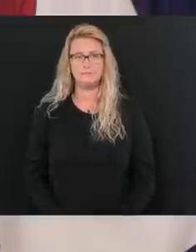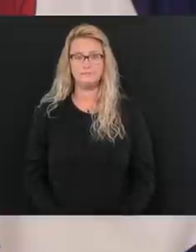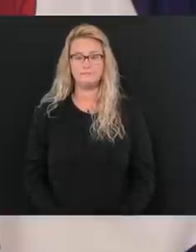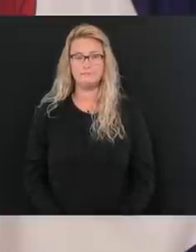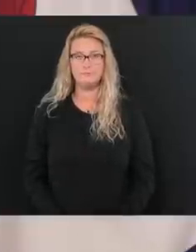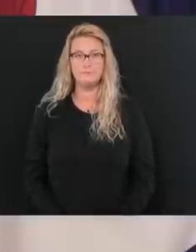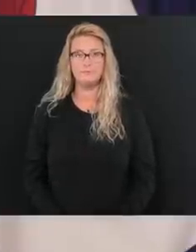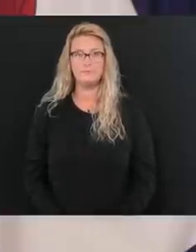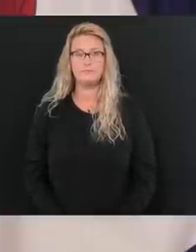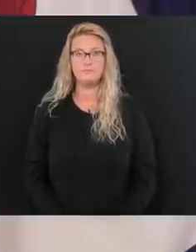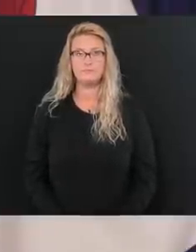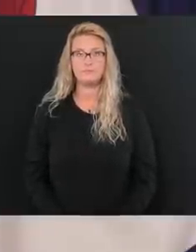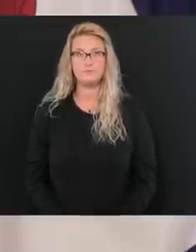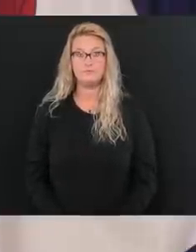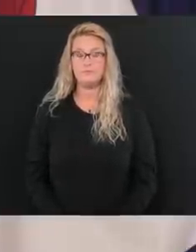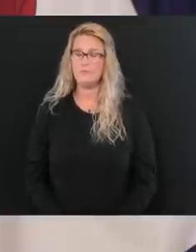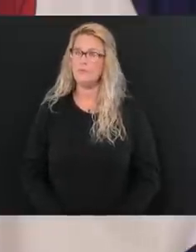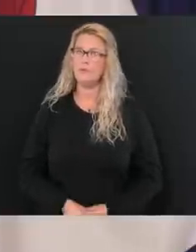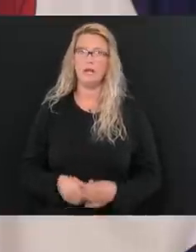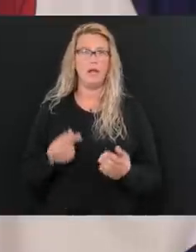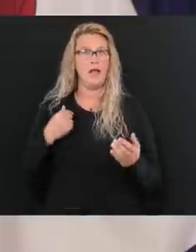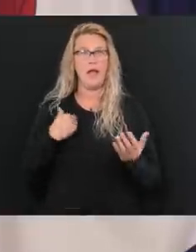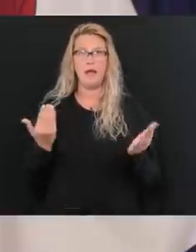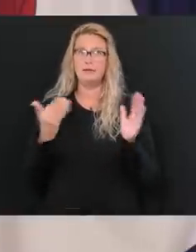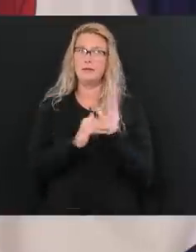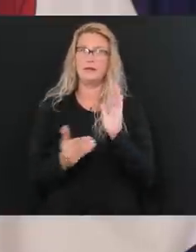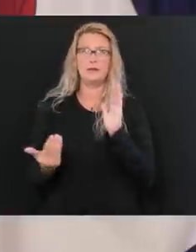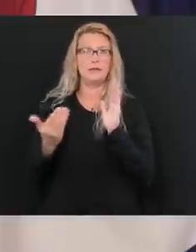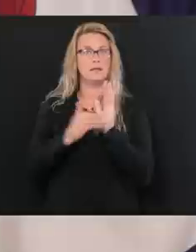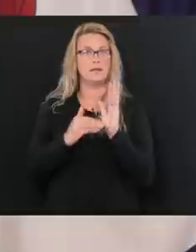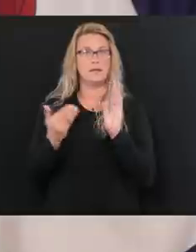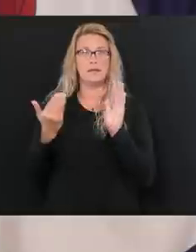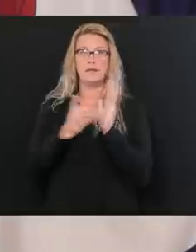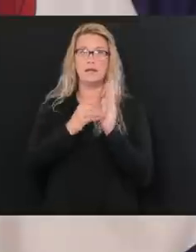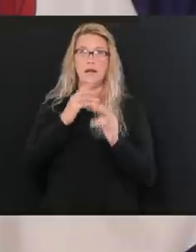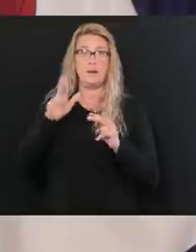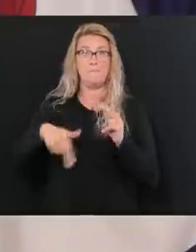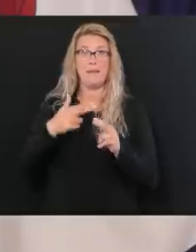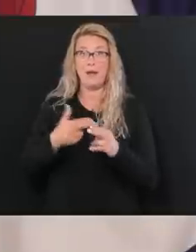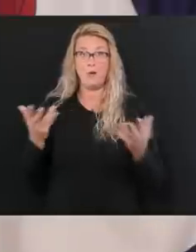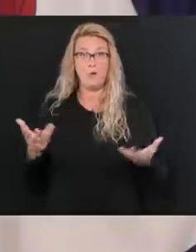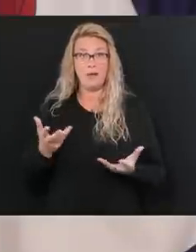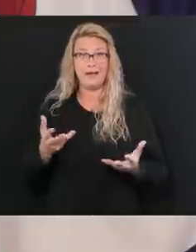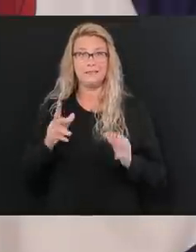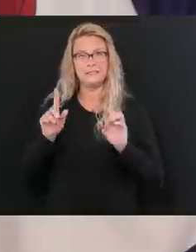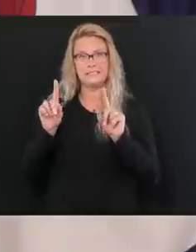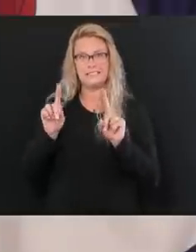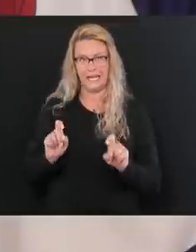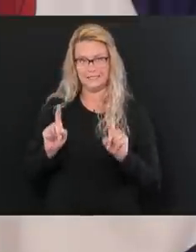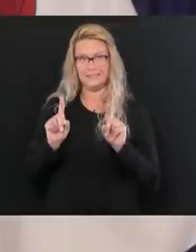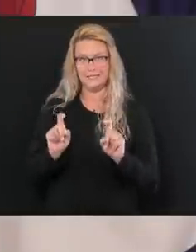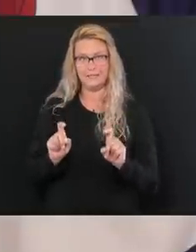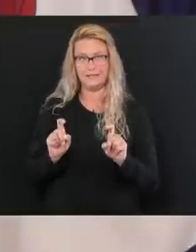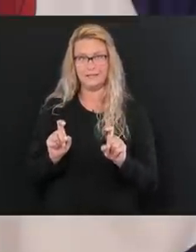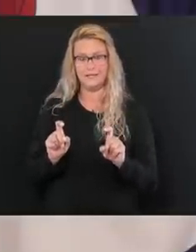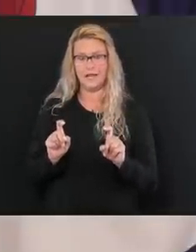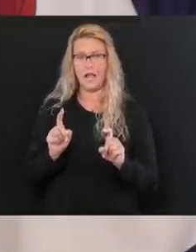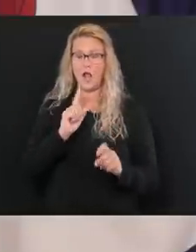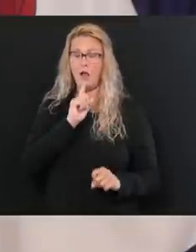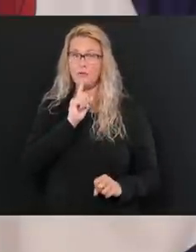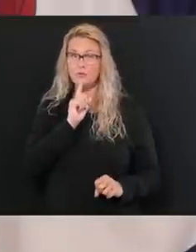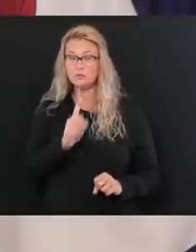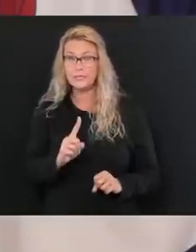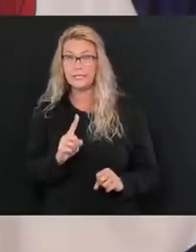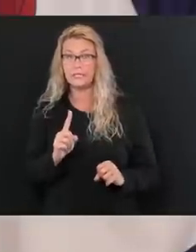I talk a whole lot about testing, and I really, really urge you in every way